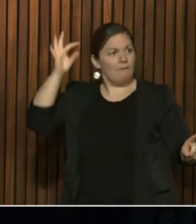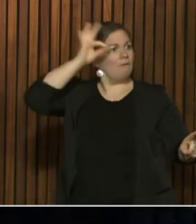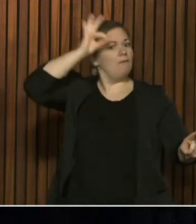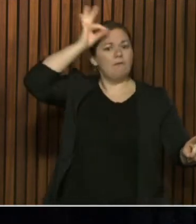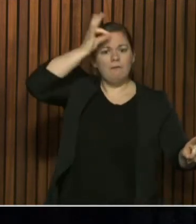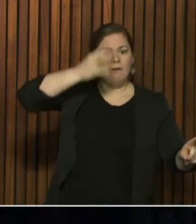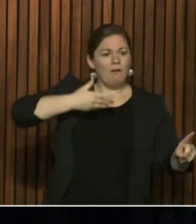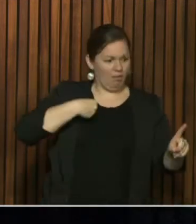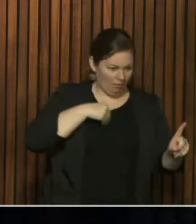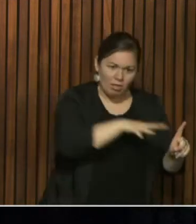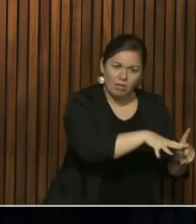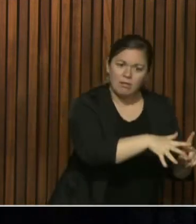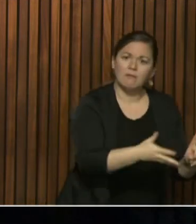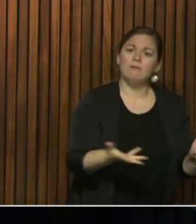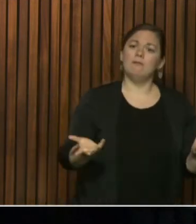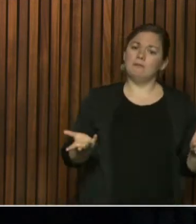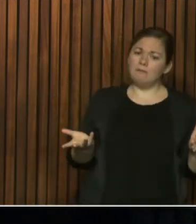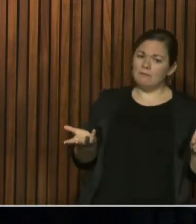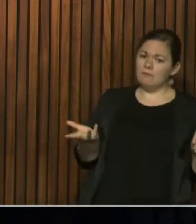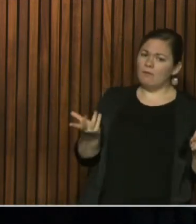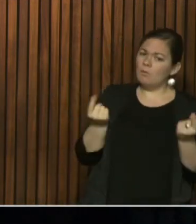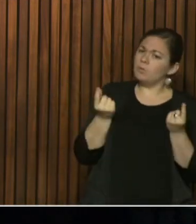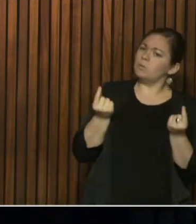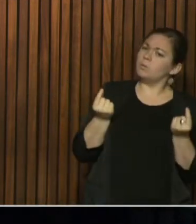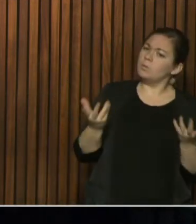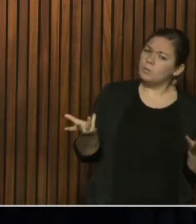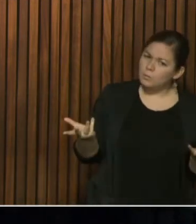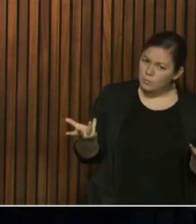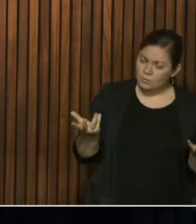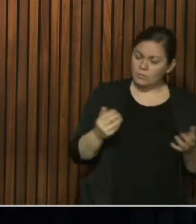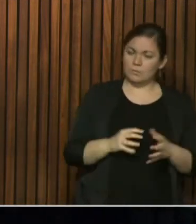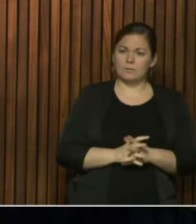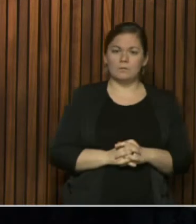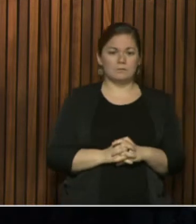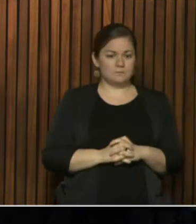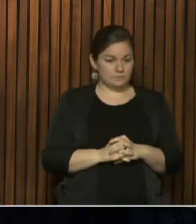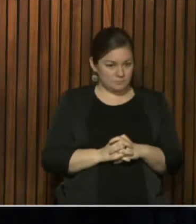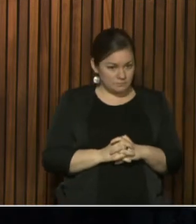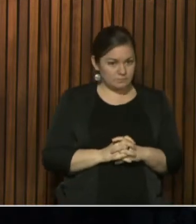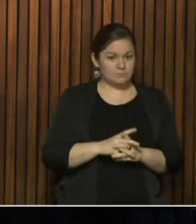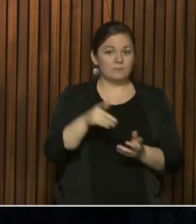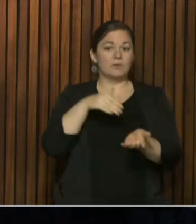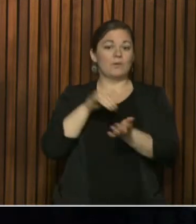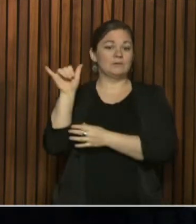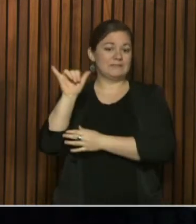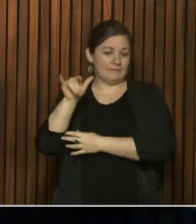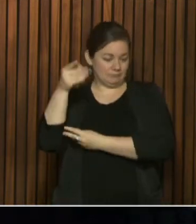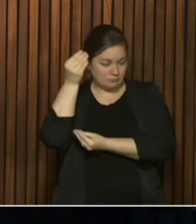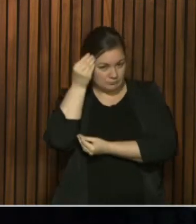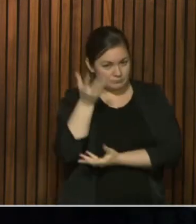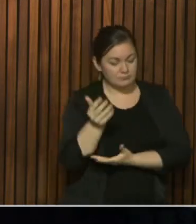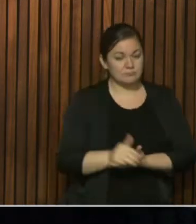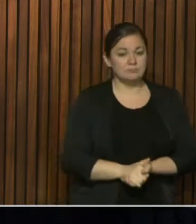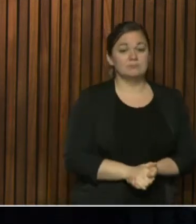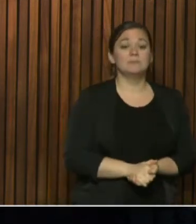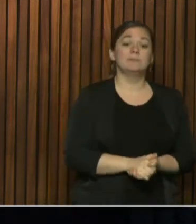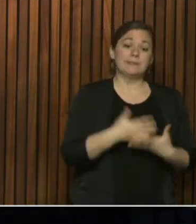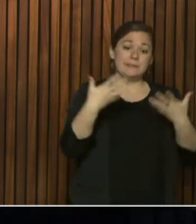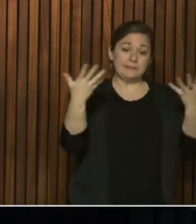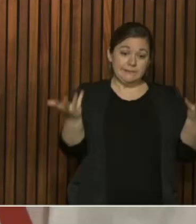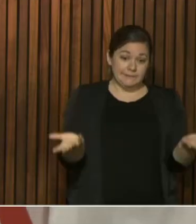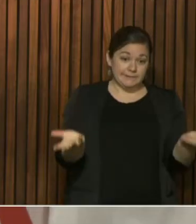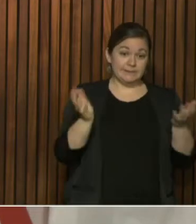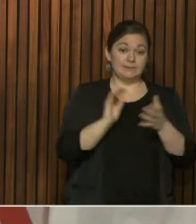the disease who don't have symptoms? Dr. Jaffe? Yeah. Certainly that the long-term care